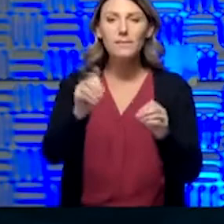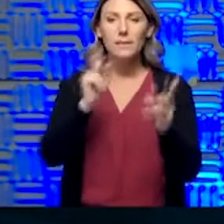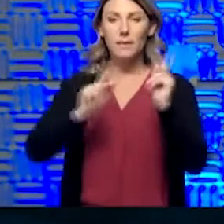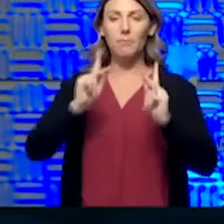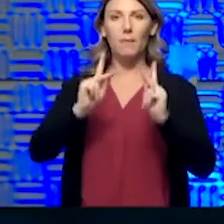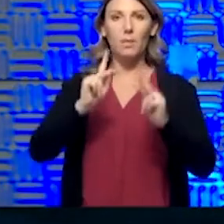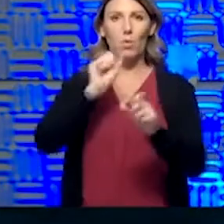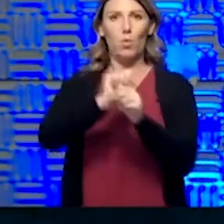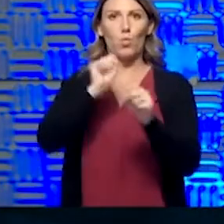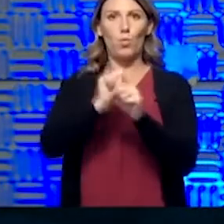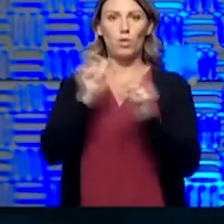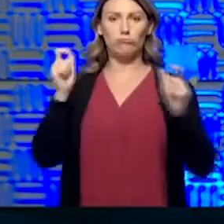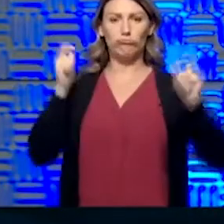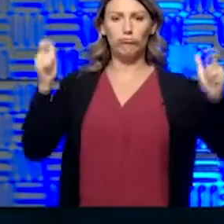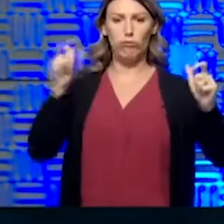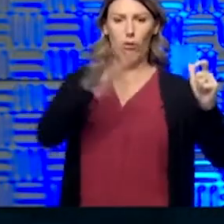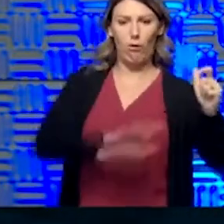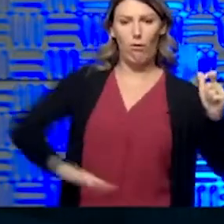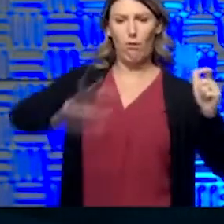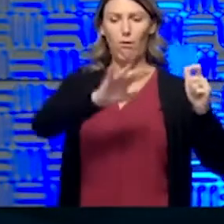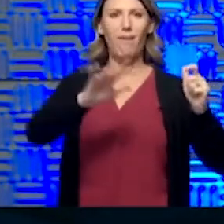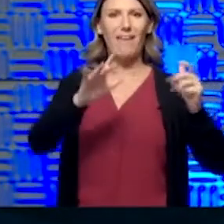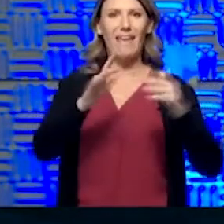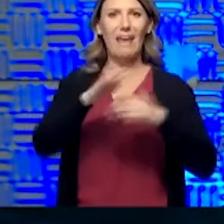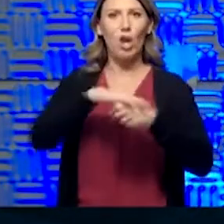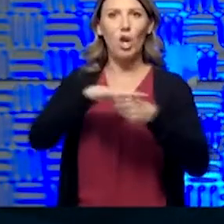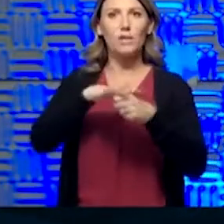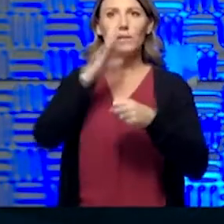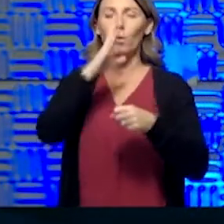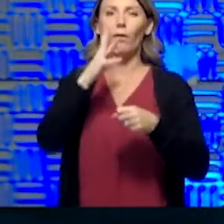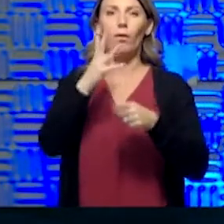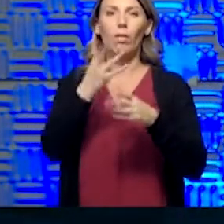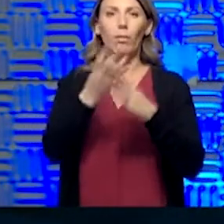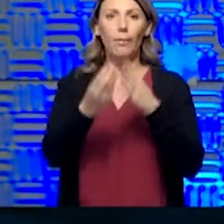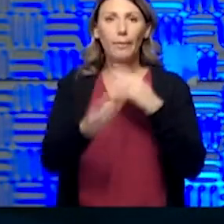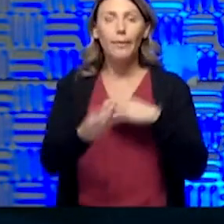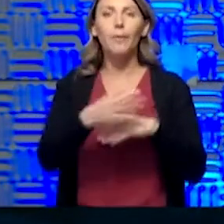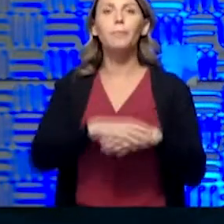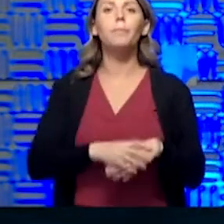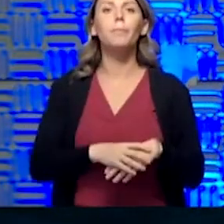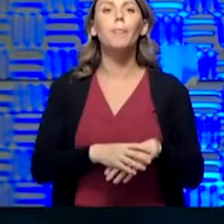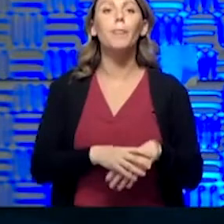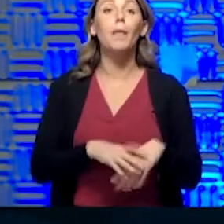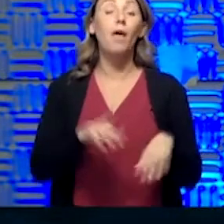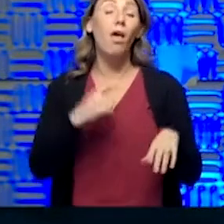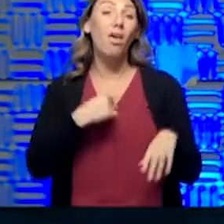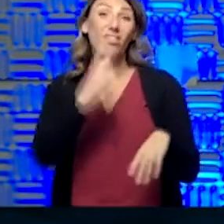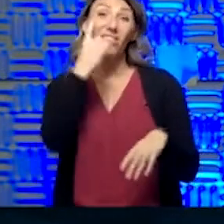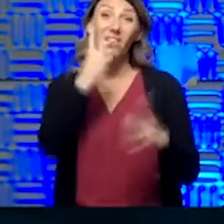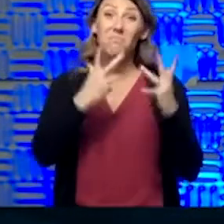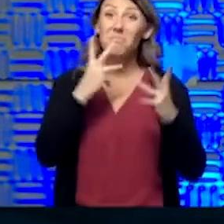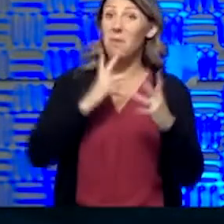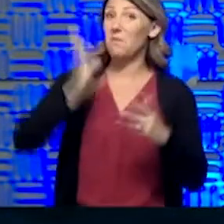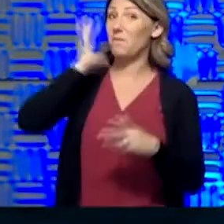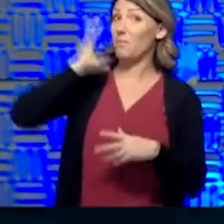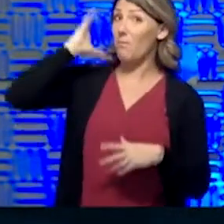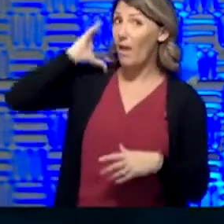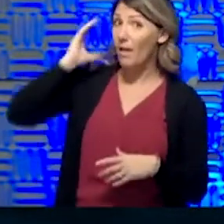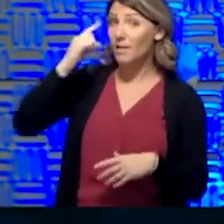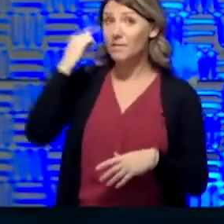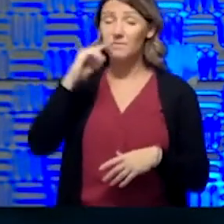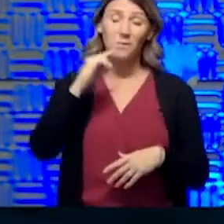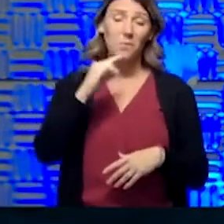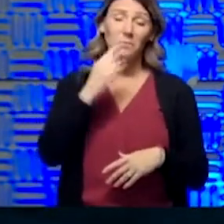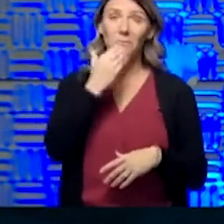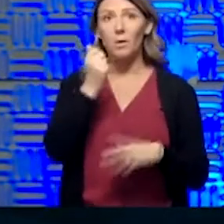working in large common areas on common benches. That's going to go away. Handshakes, I think, almost might be a thing of the past, for better or for